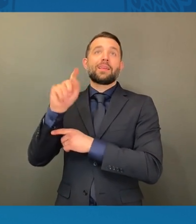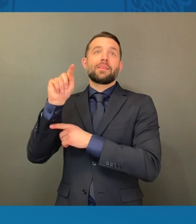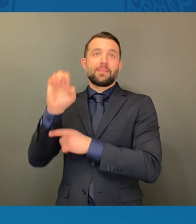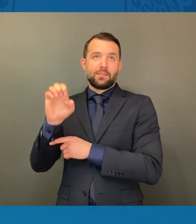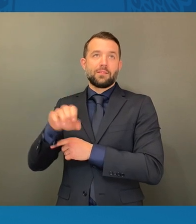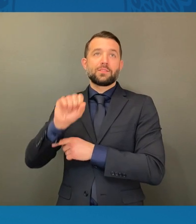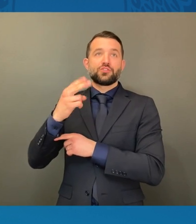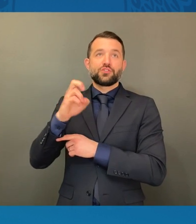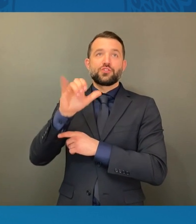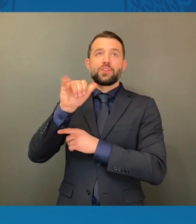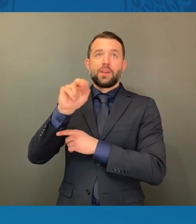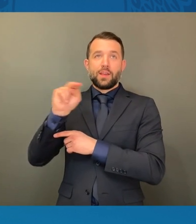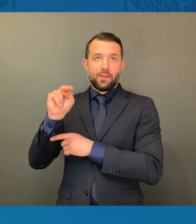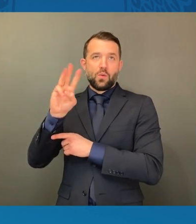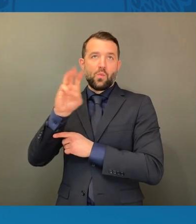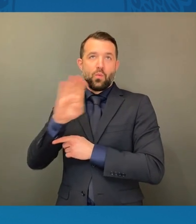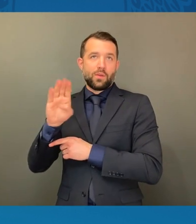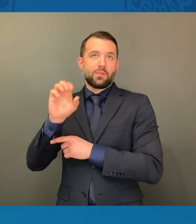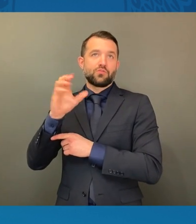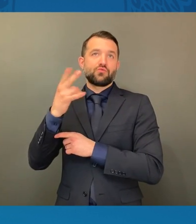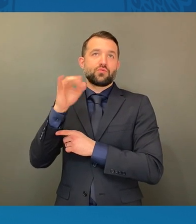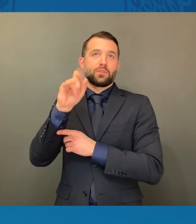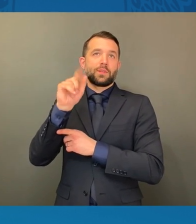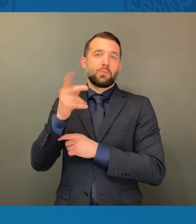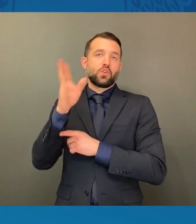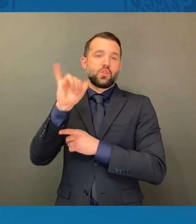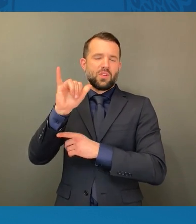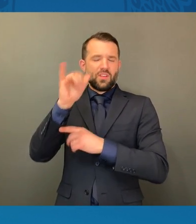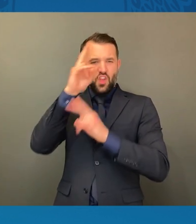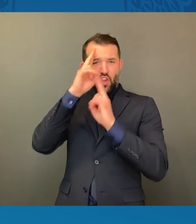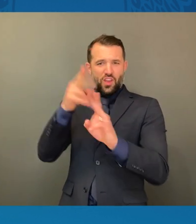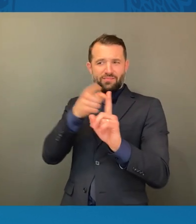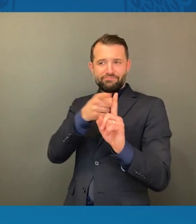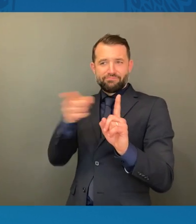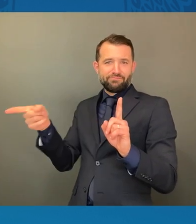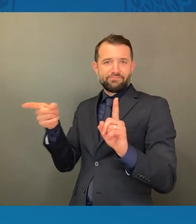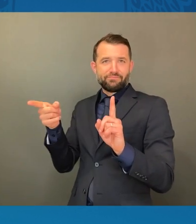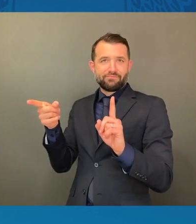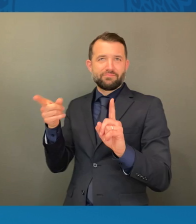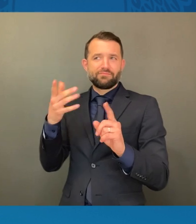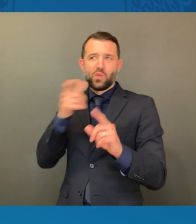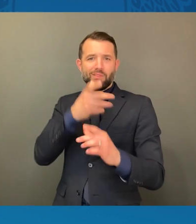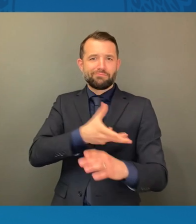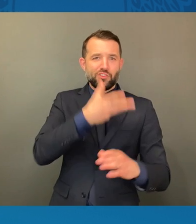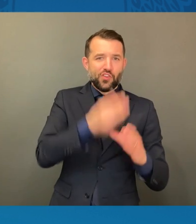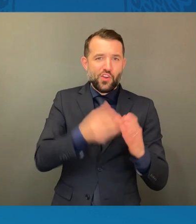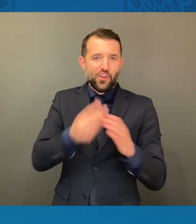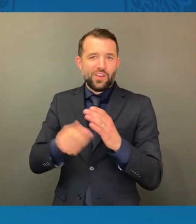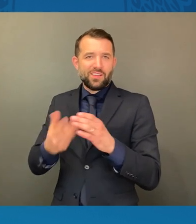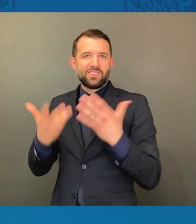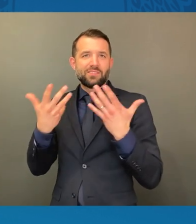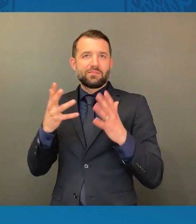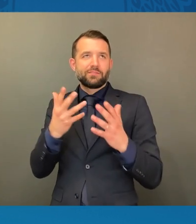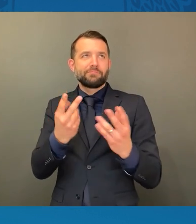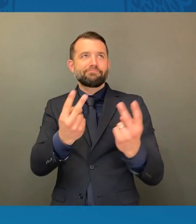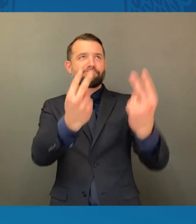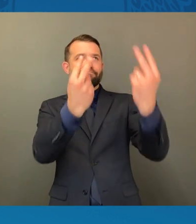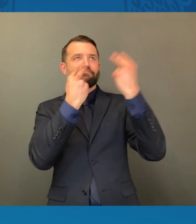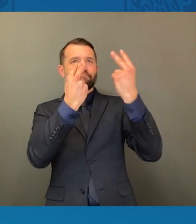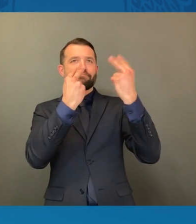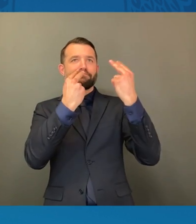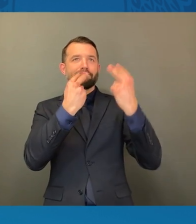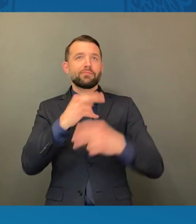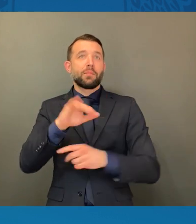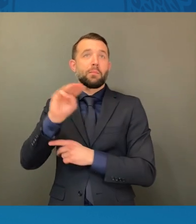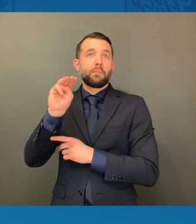The legacy of those who are smiling down on us, Marie Foster, J